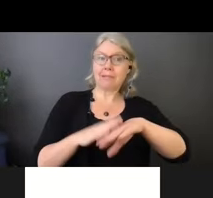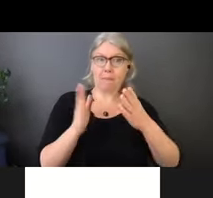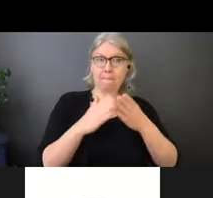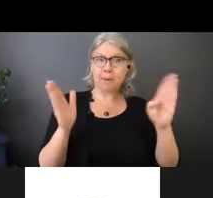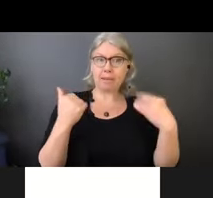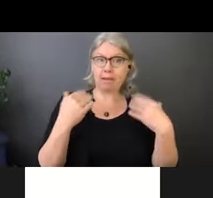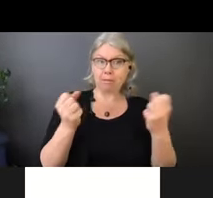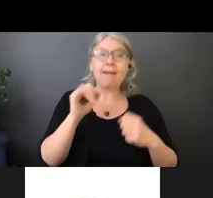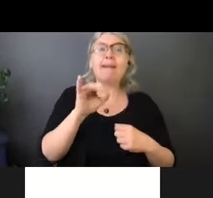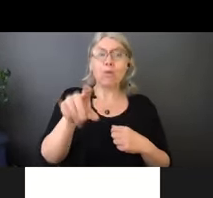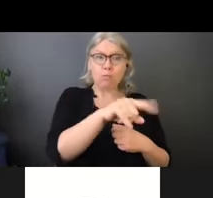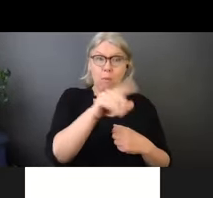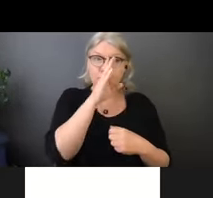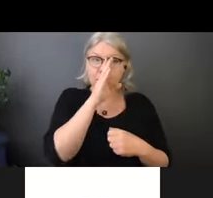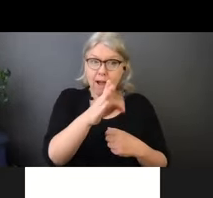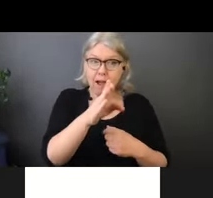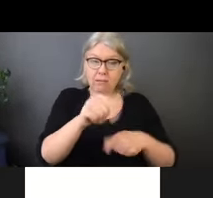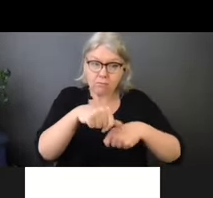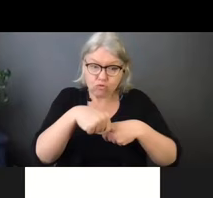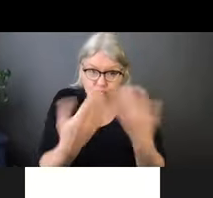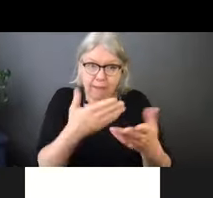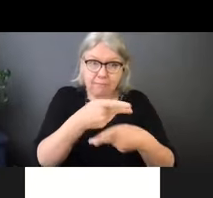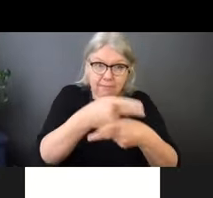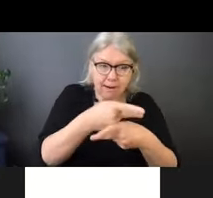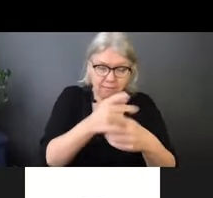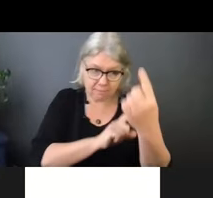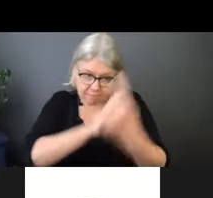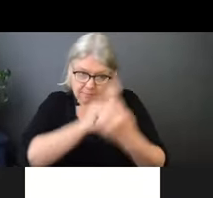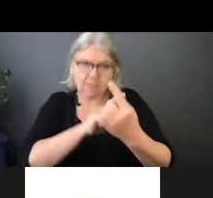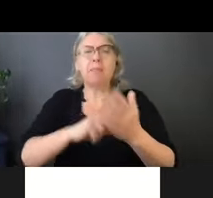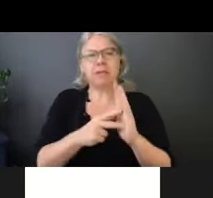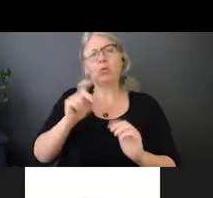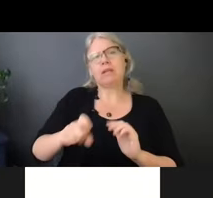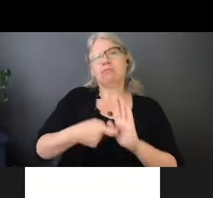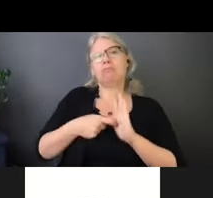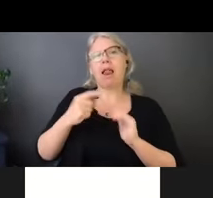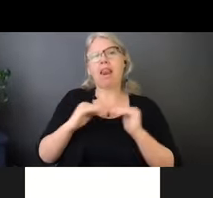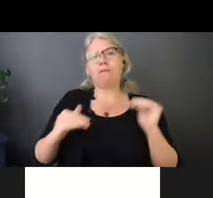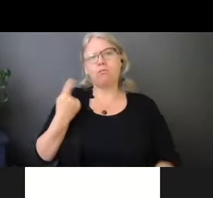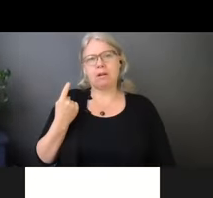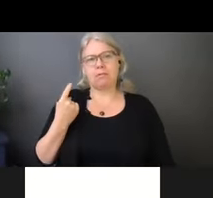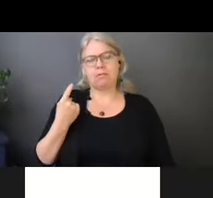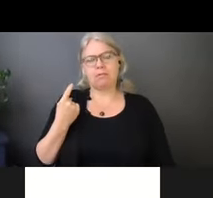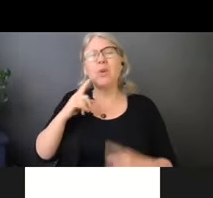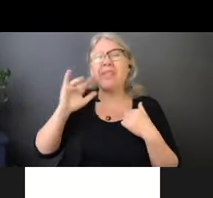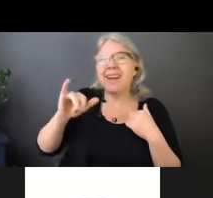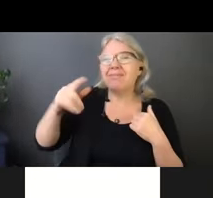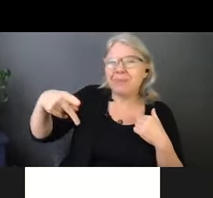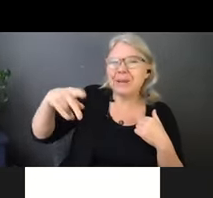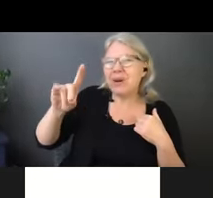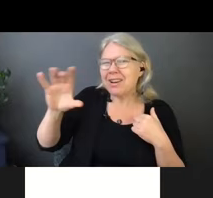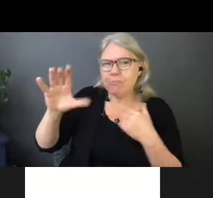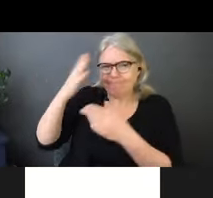direct care, you need a level one mask. So as long as it meets the criteria that it's a medical grade level one